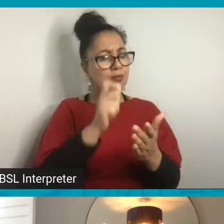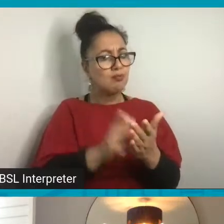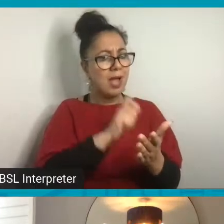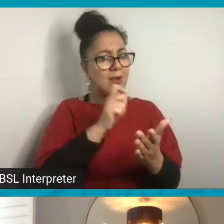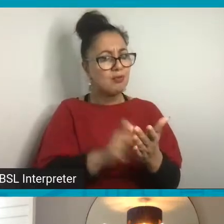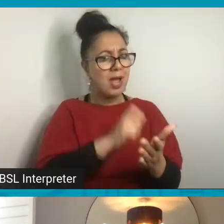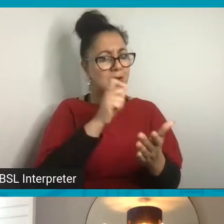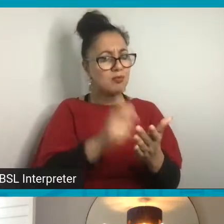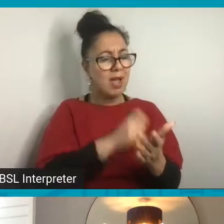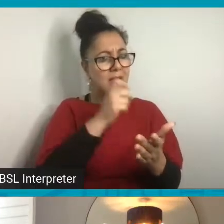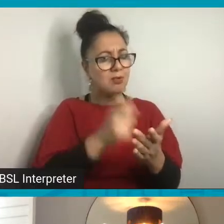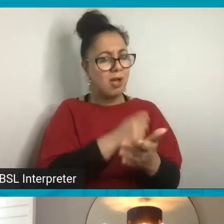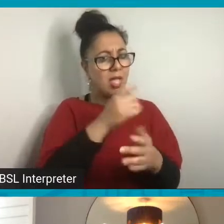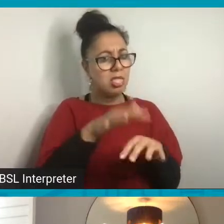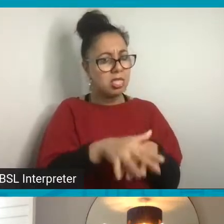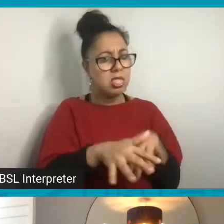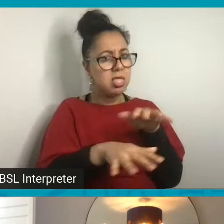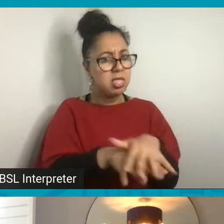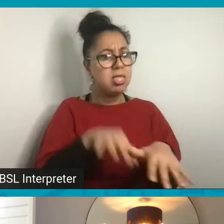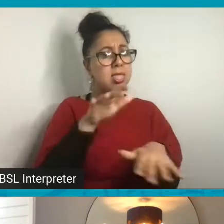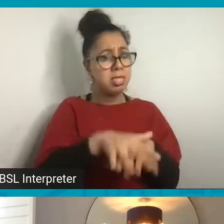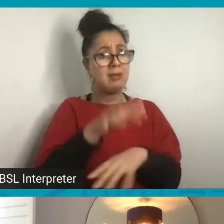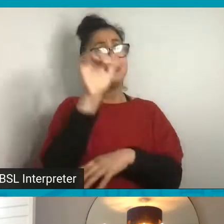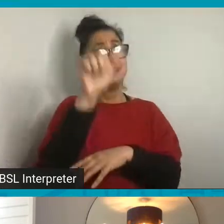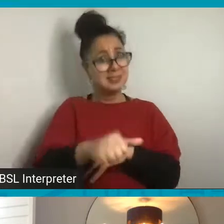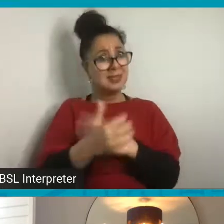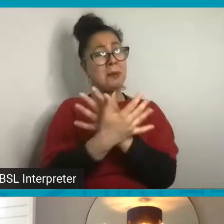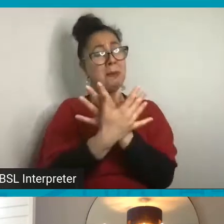over and over, many, many times.